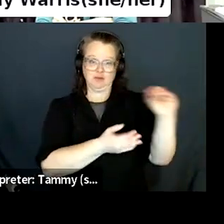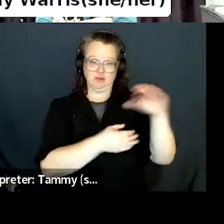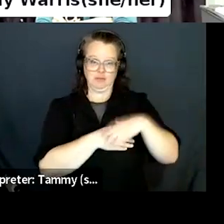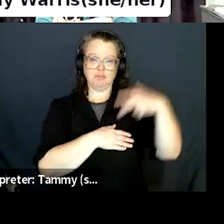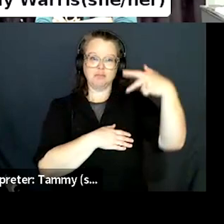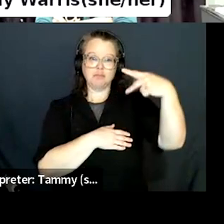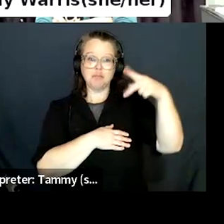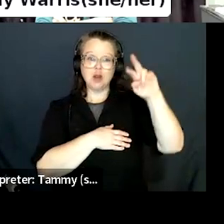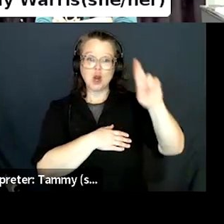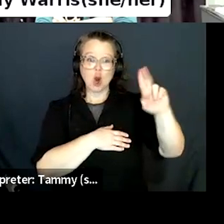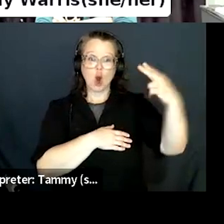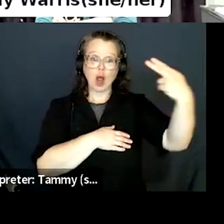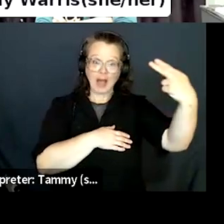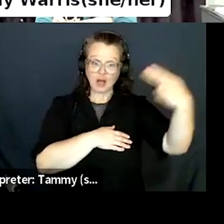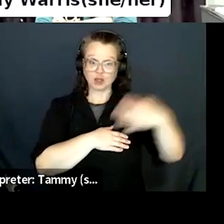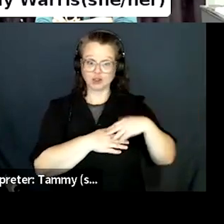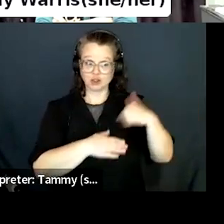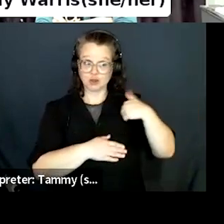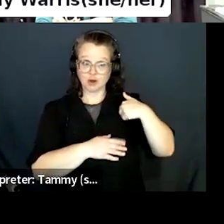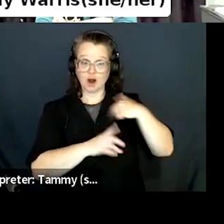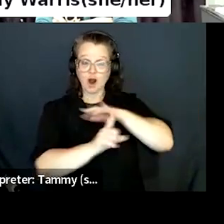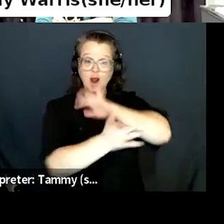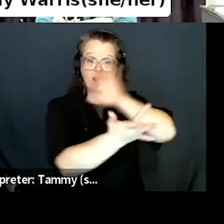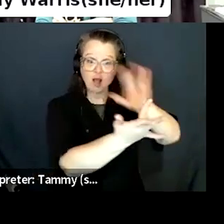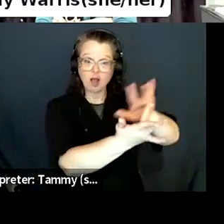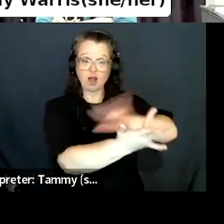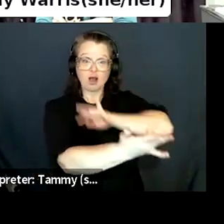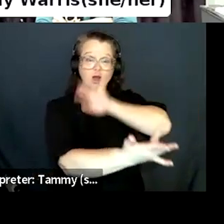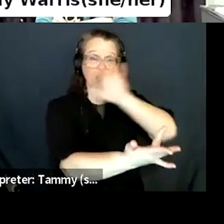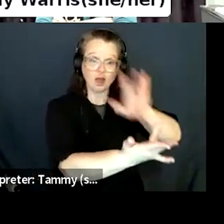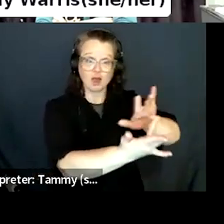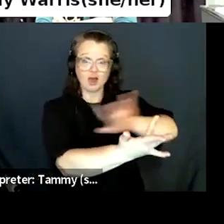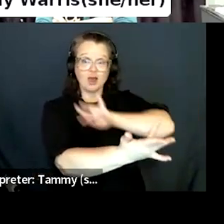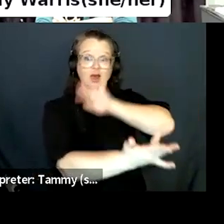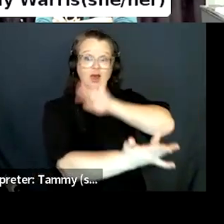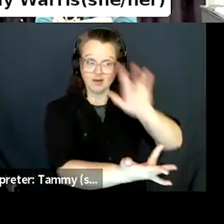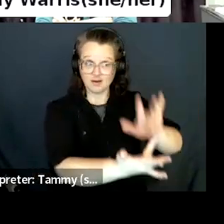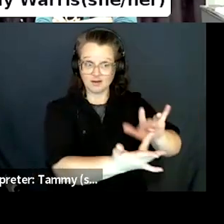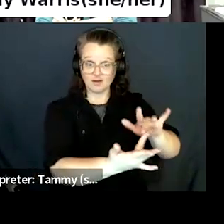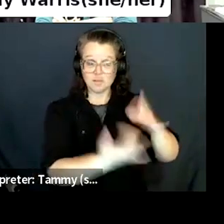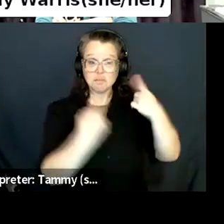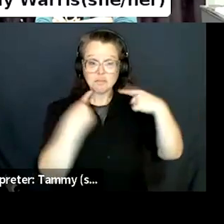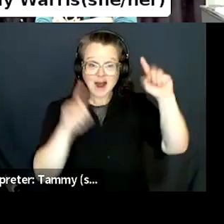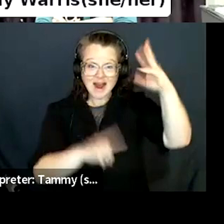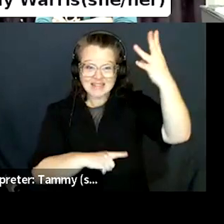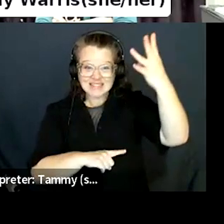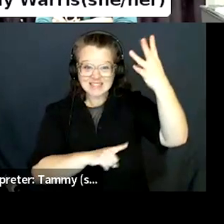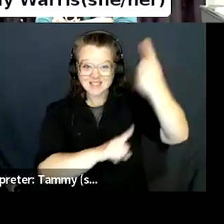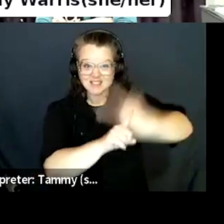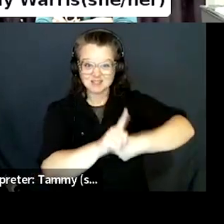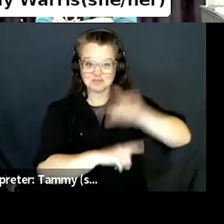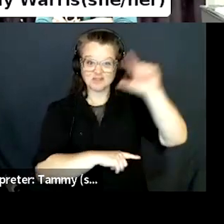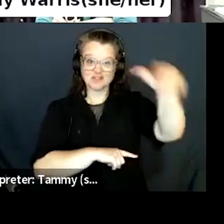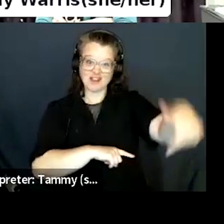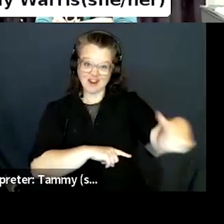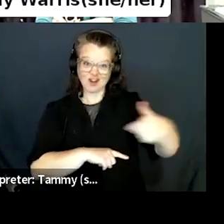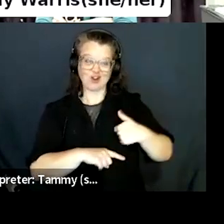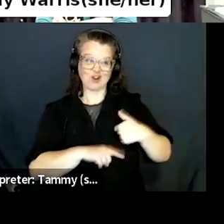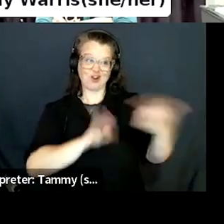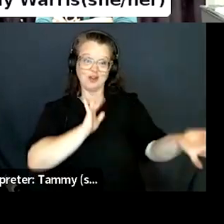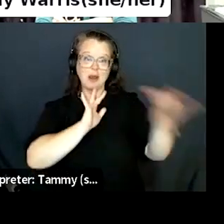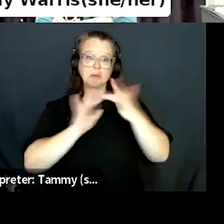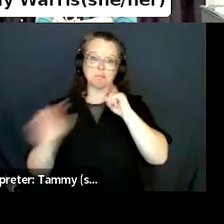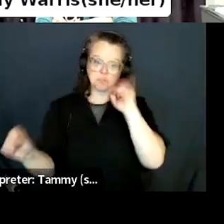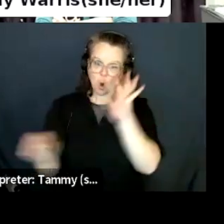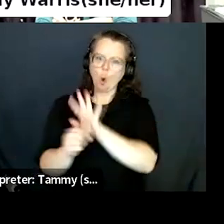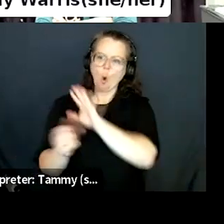frustrating. And I'm not actually sure I have a rep with Jesse right now, to be honest. Um, the, um,